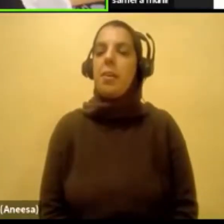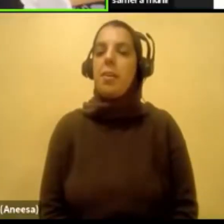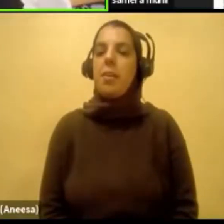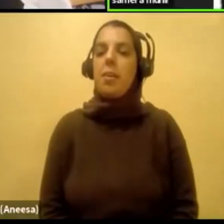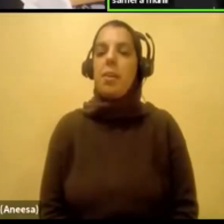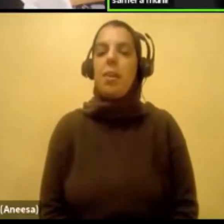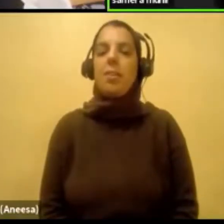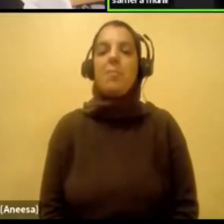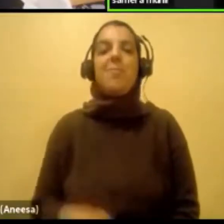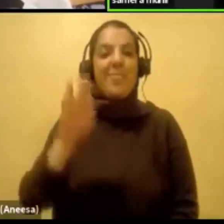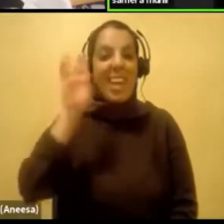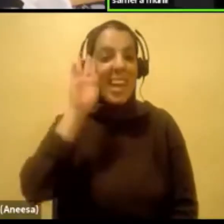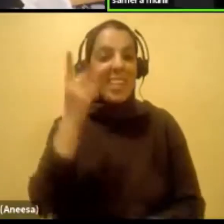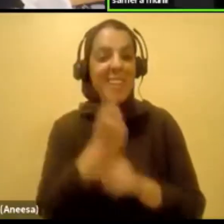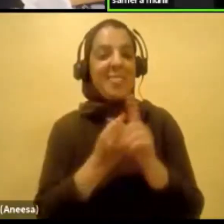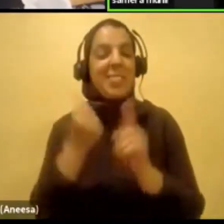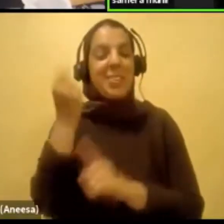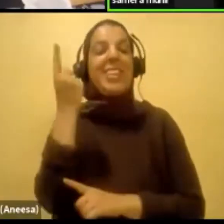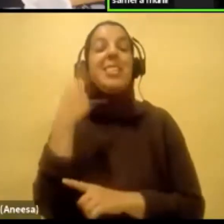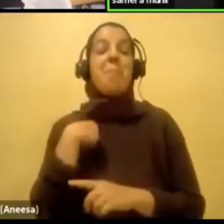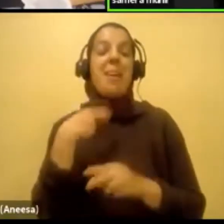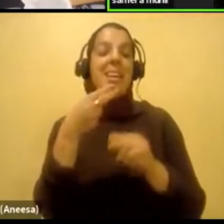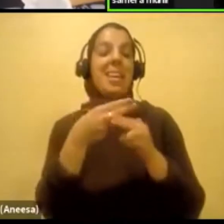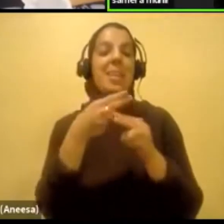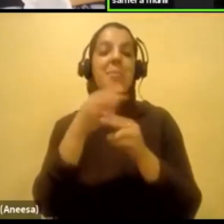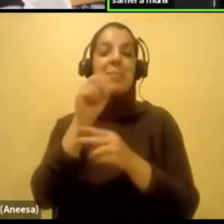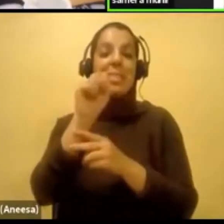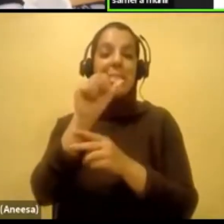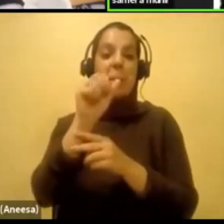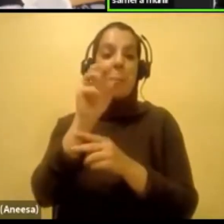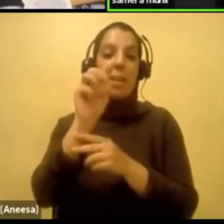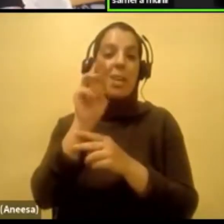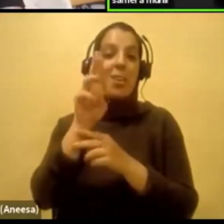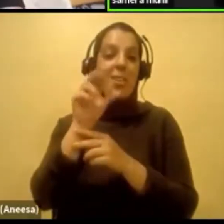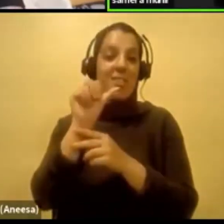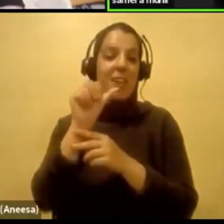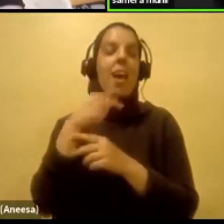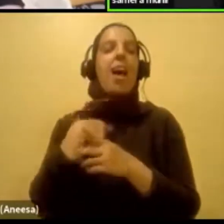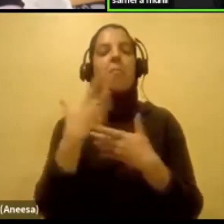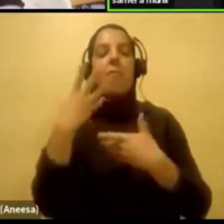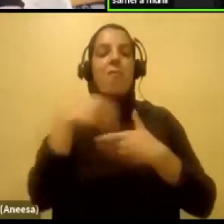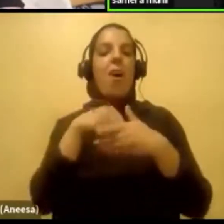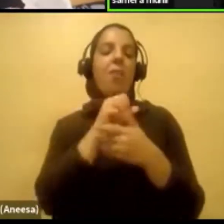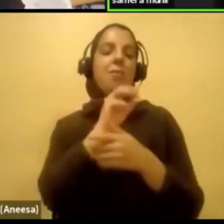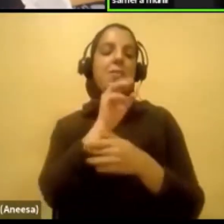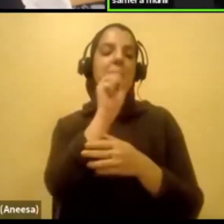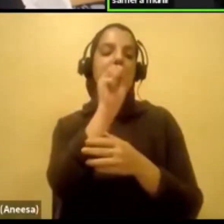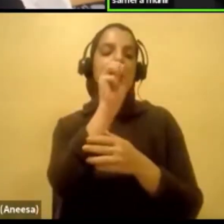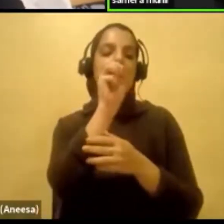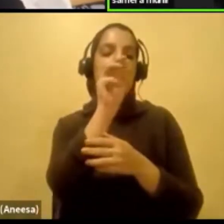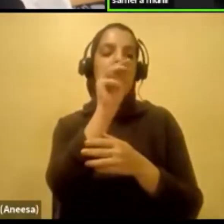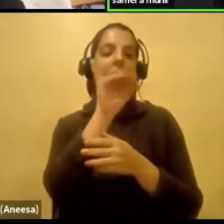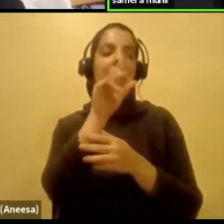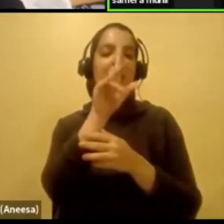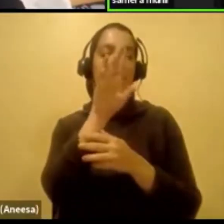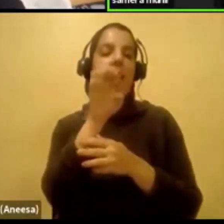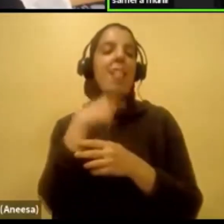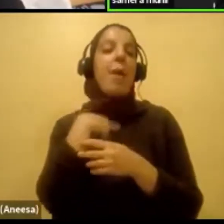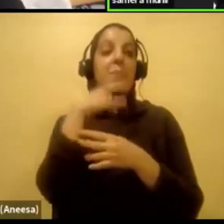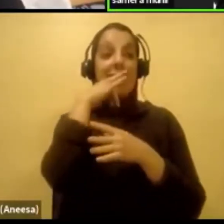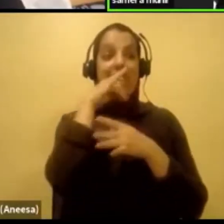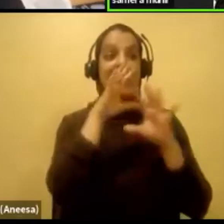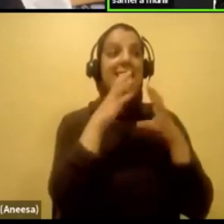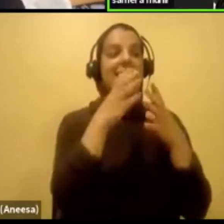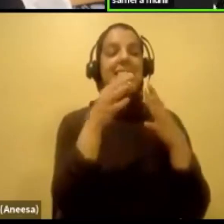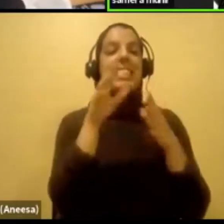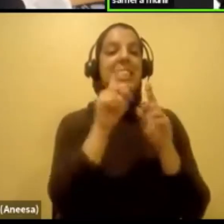Hi everyone, my name is Samira. I am a member of SMILE. I am the kids team lead and I would